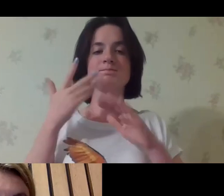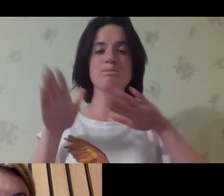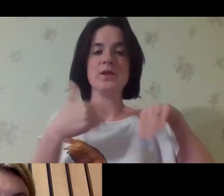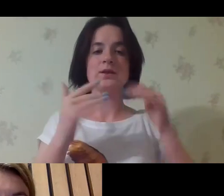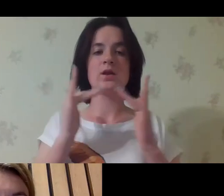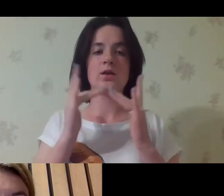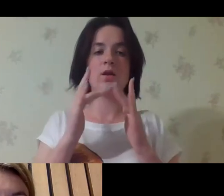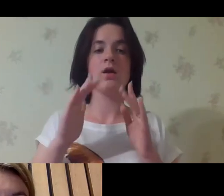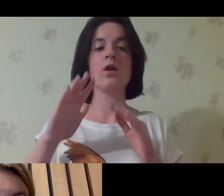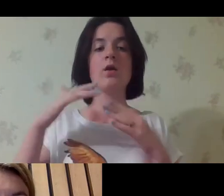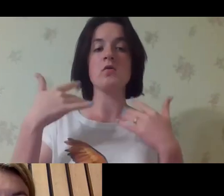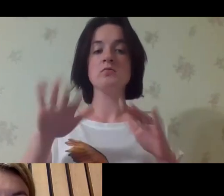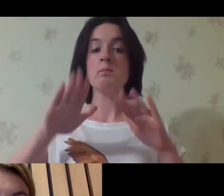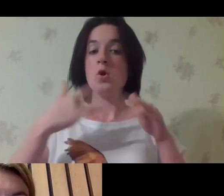institution?